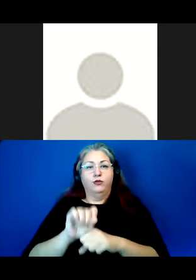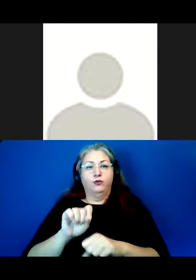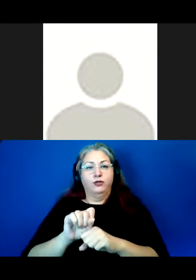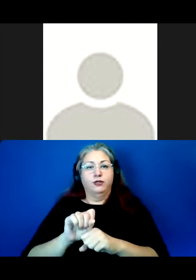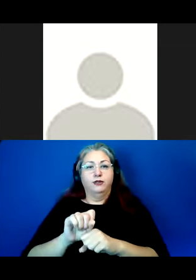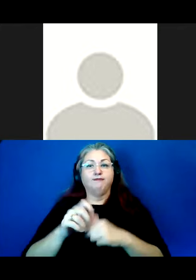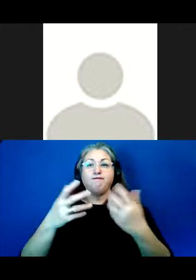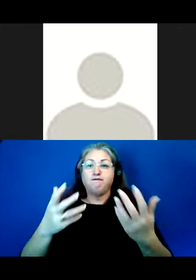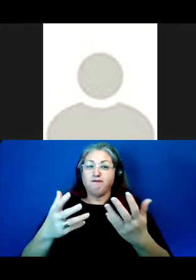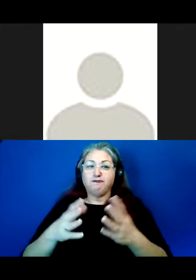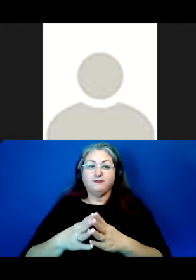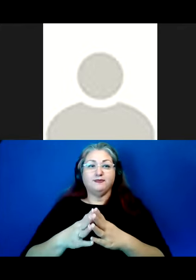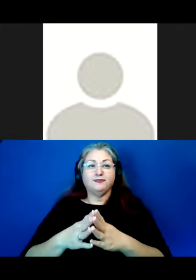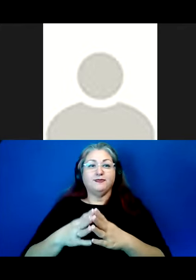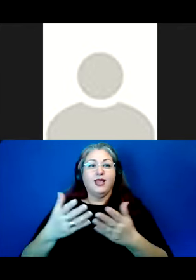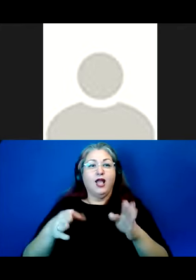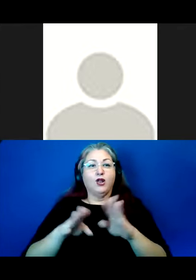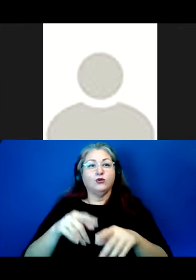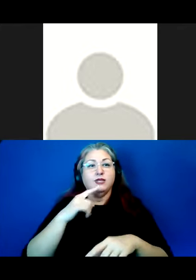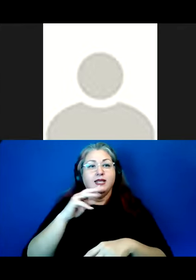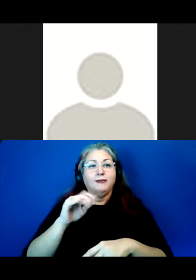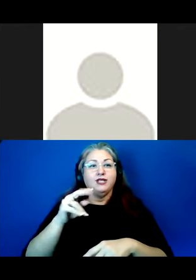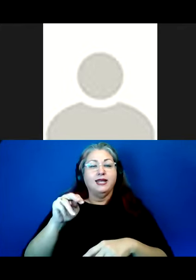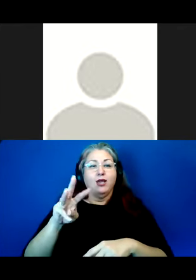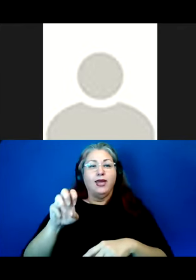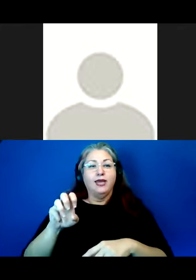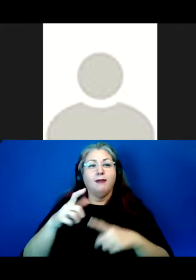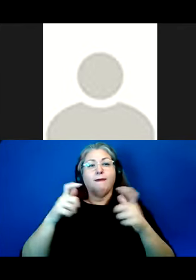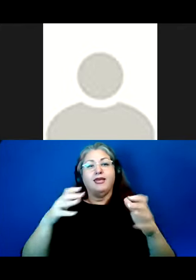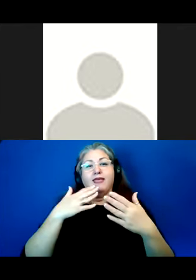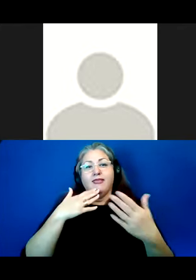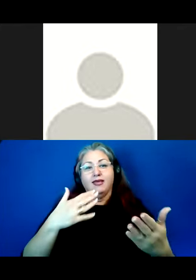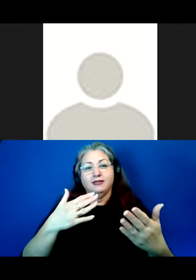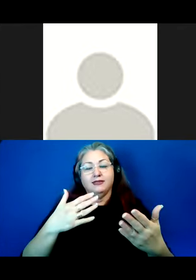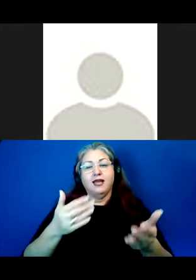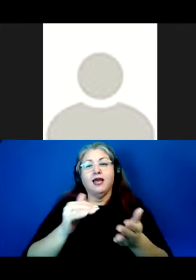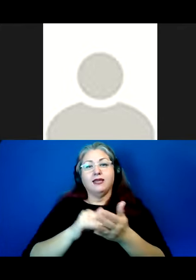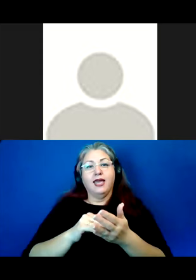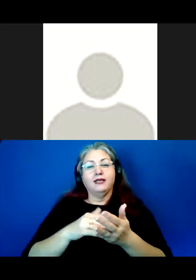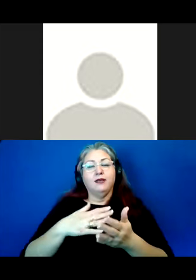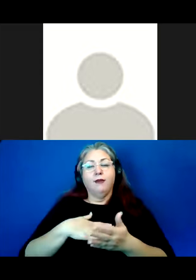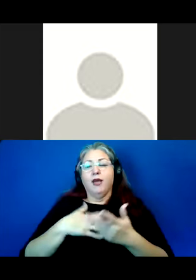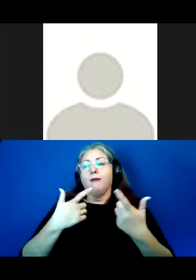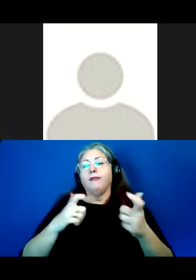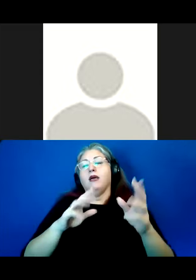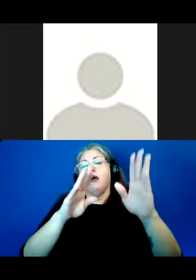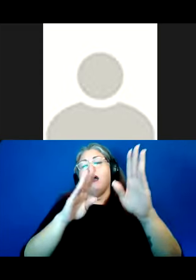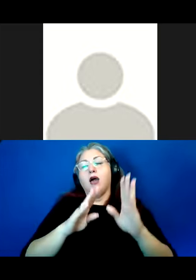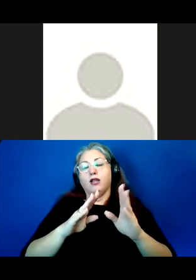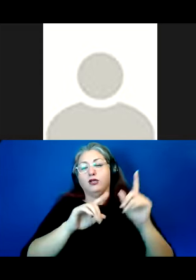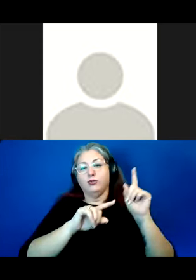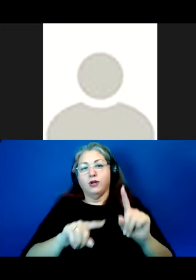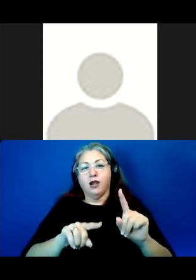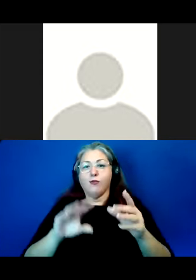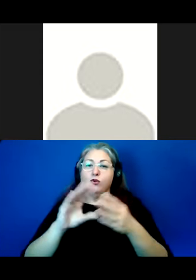On that note, I'll end by saying Mishinewe, big thanks. And again, it's been my tremendous honor to have this opportunity